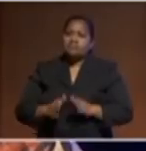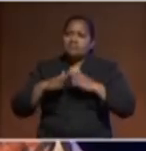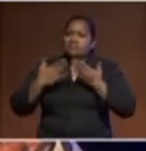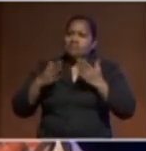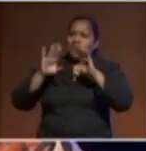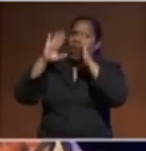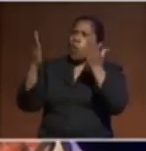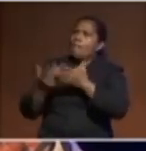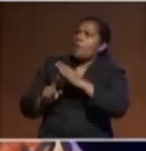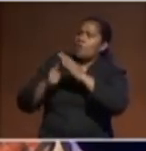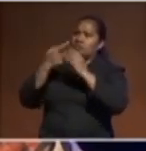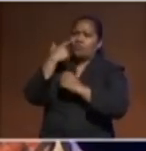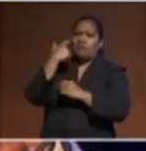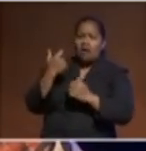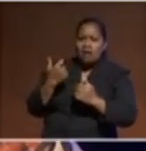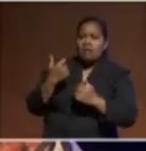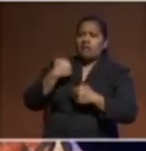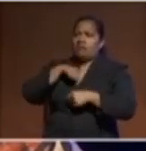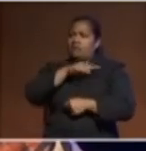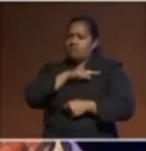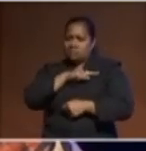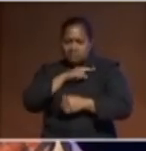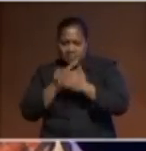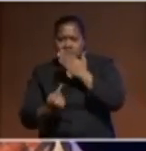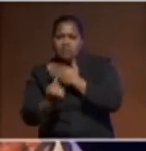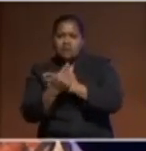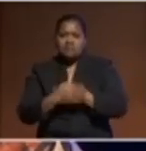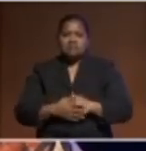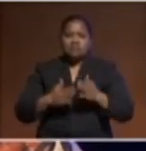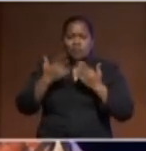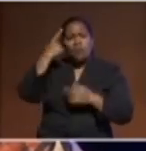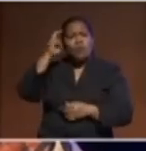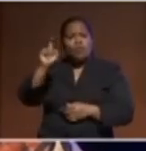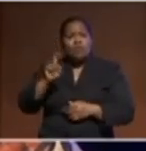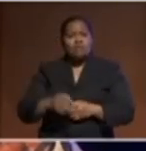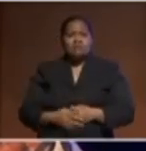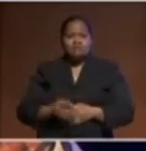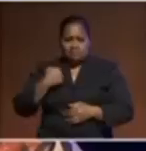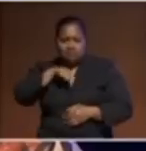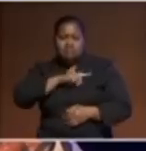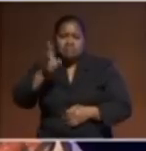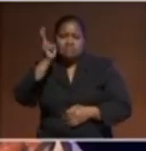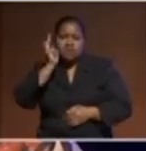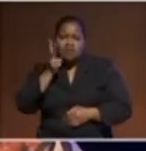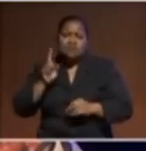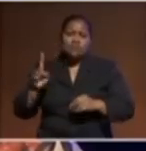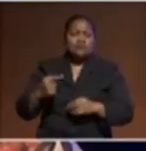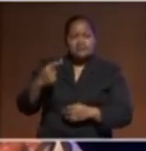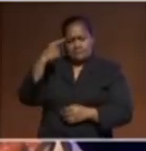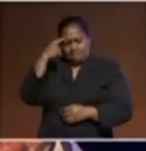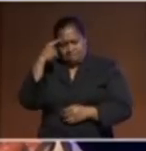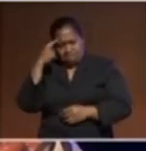very different from the world of our predecessors calls for a fundamental rethinking of the way in which we